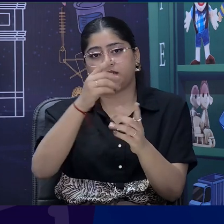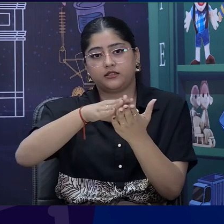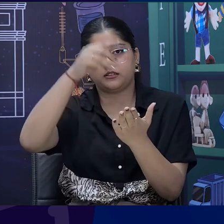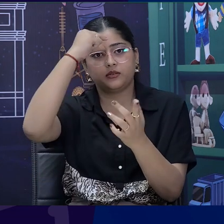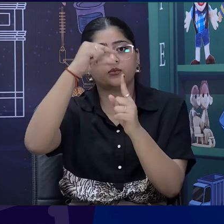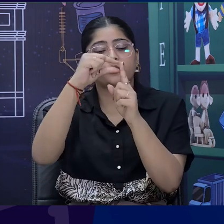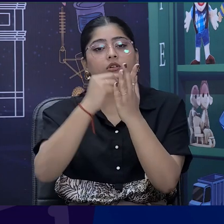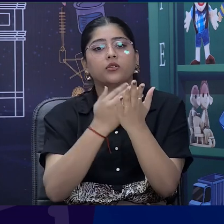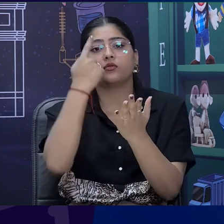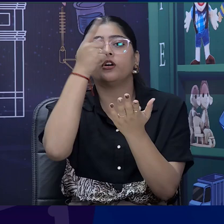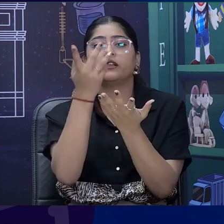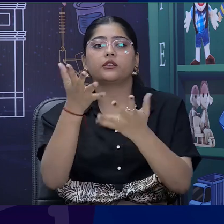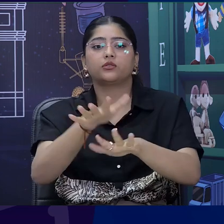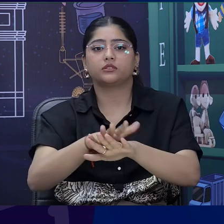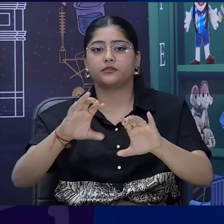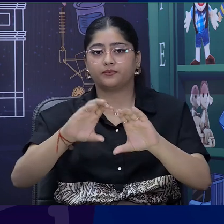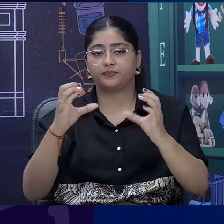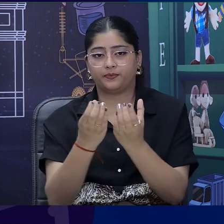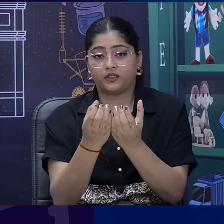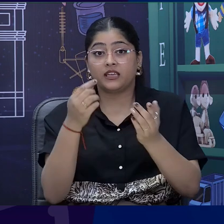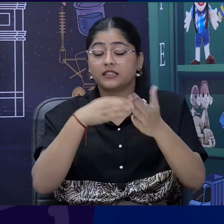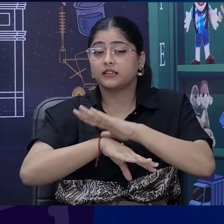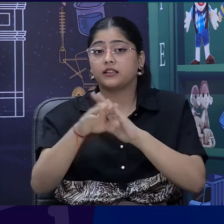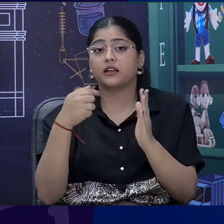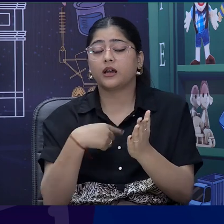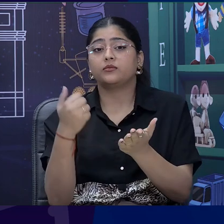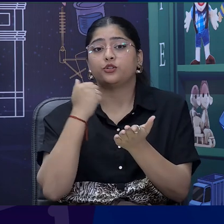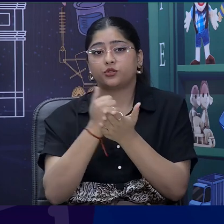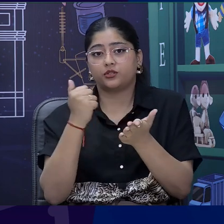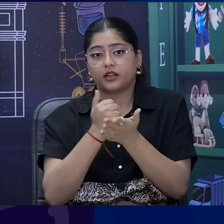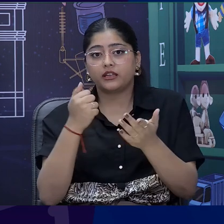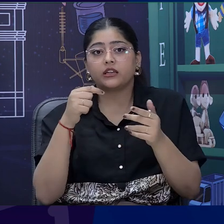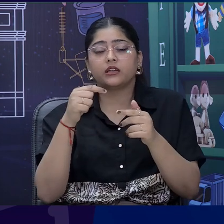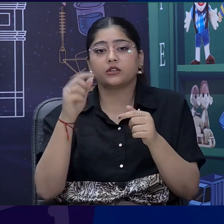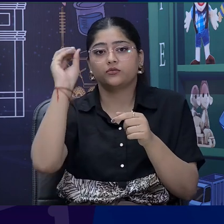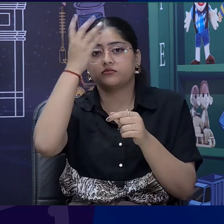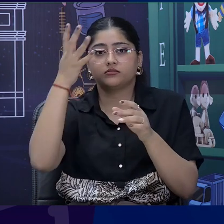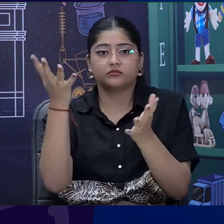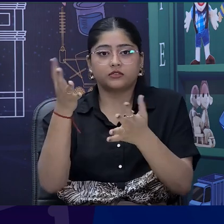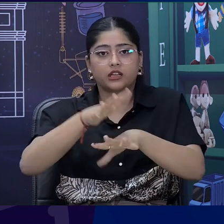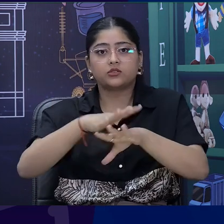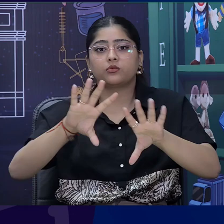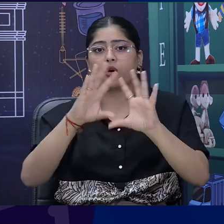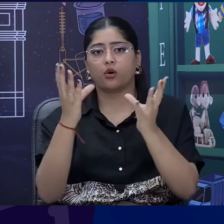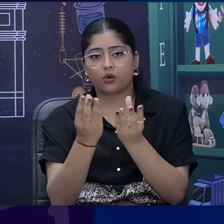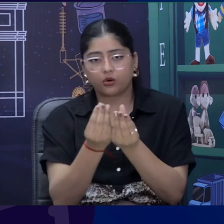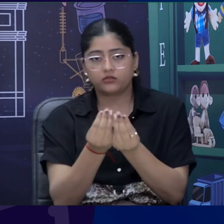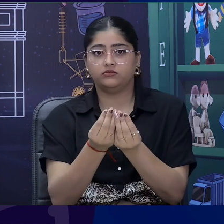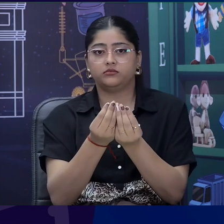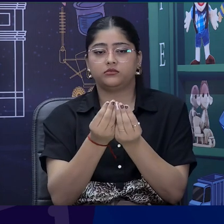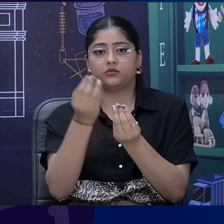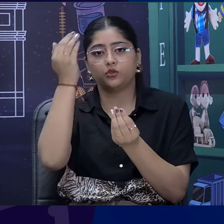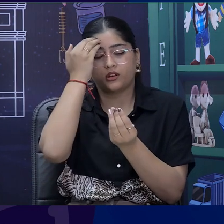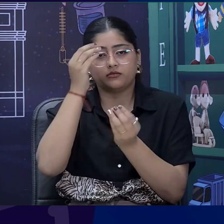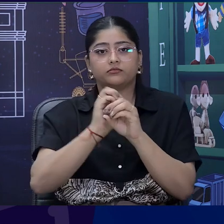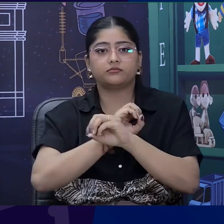for inclusive classrooms, where we try to enhance our knowledge towards inclusive classroom setups. So, in this particular session,